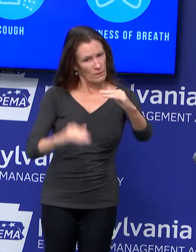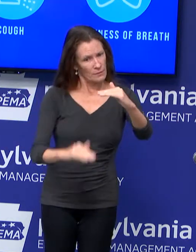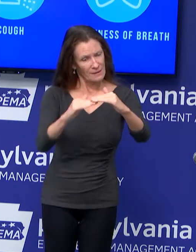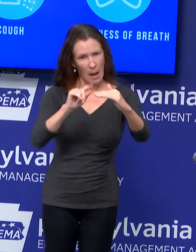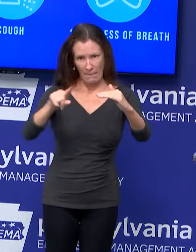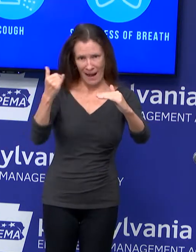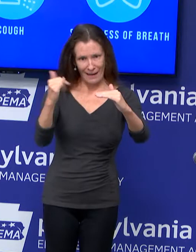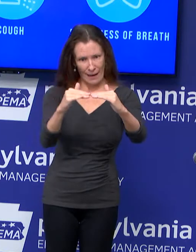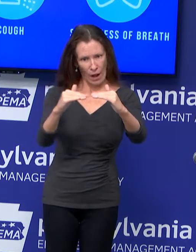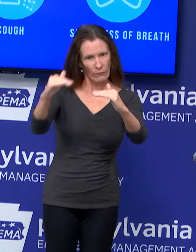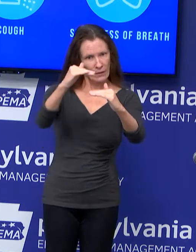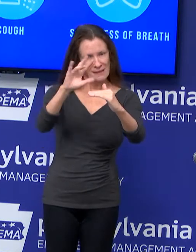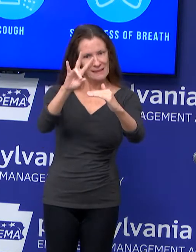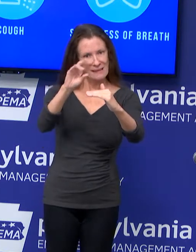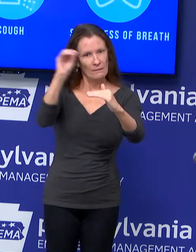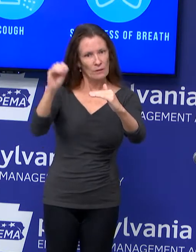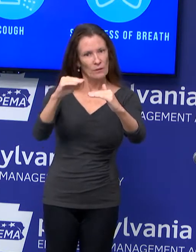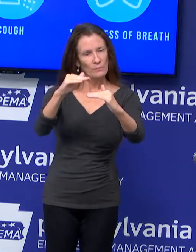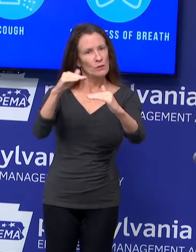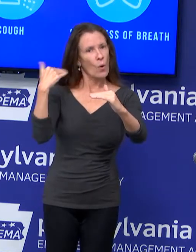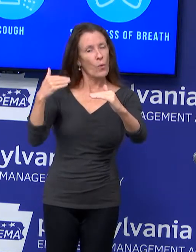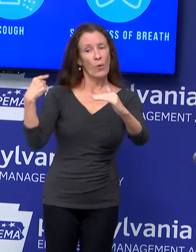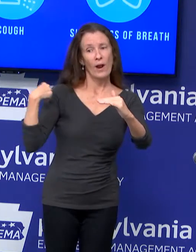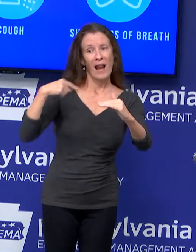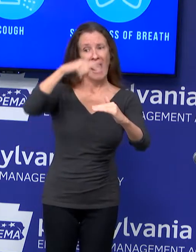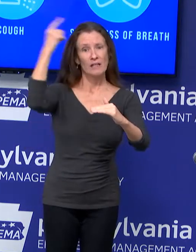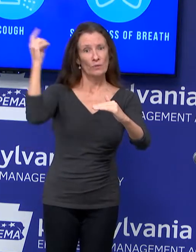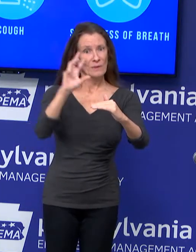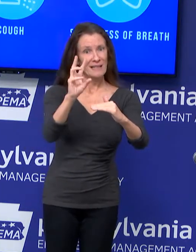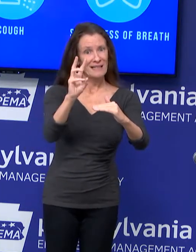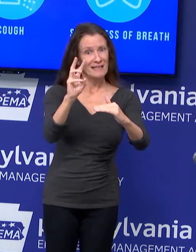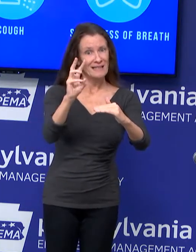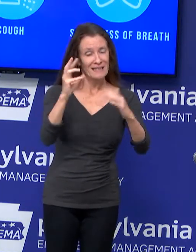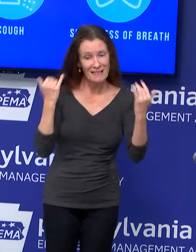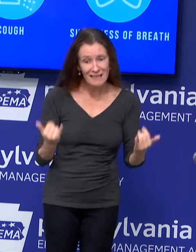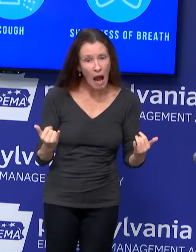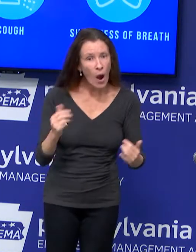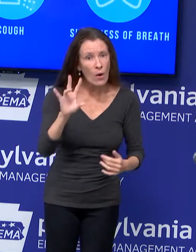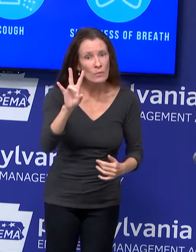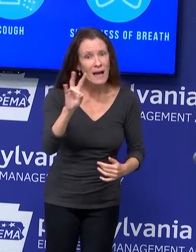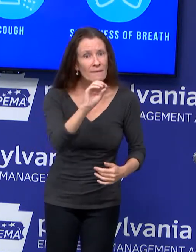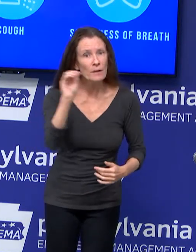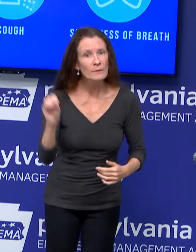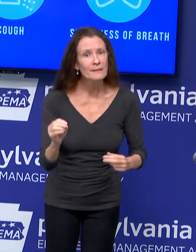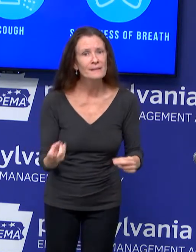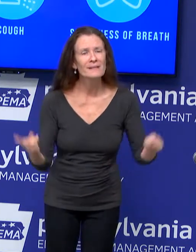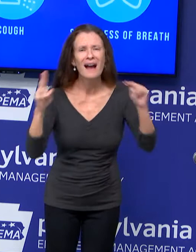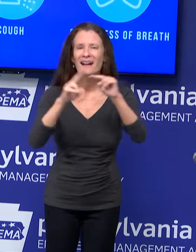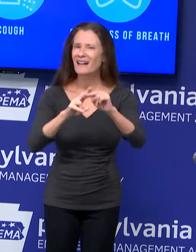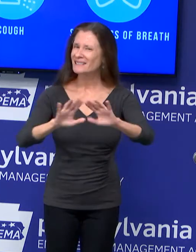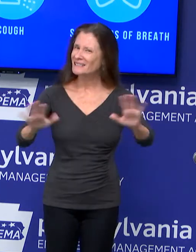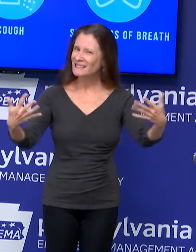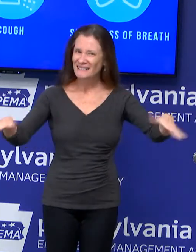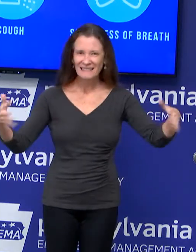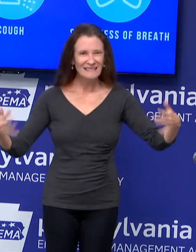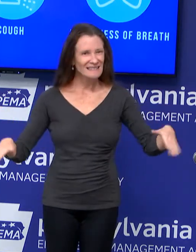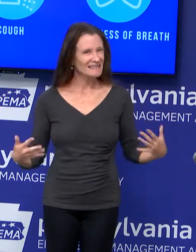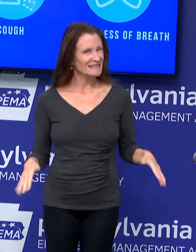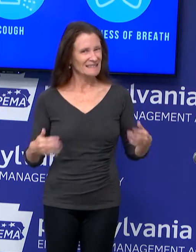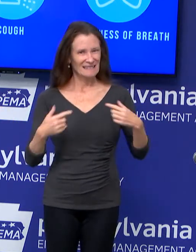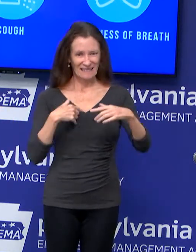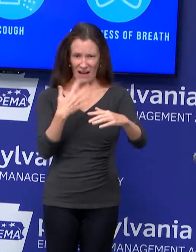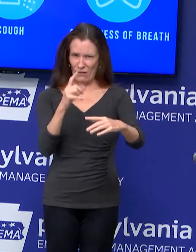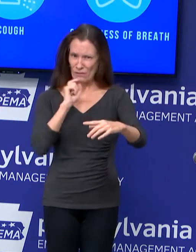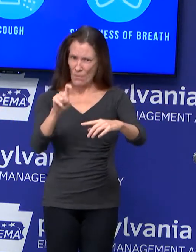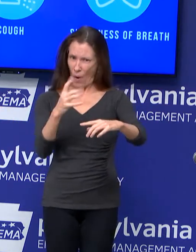6%. So it unfortunately continues to rise. And that is one indicator of how we know that the increase is not